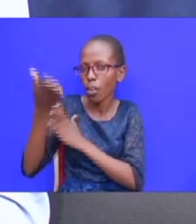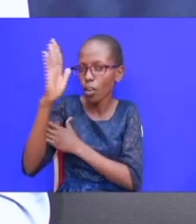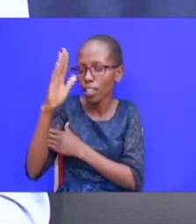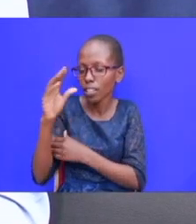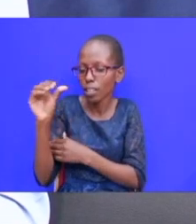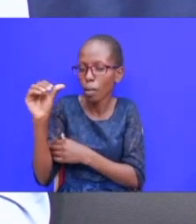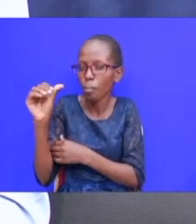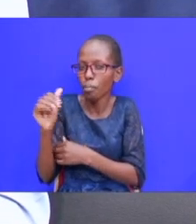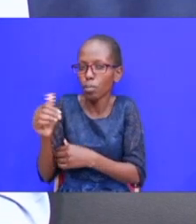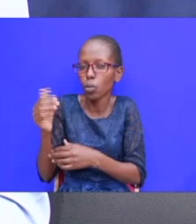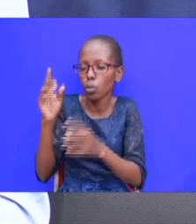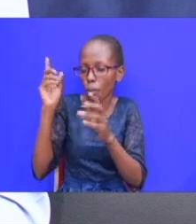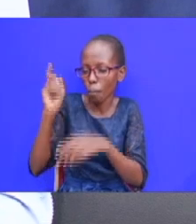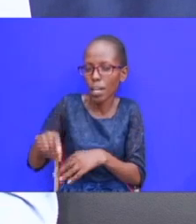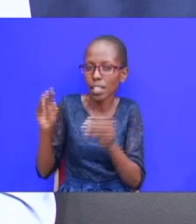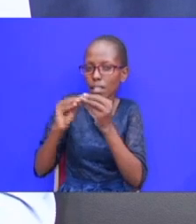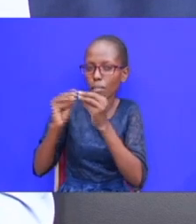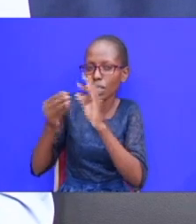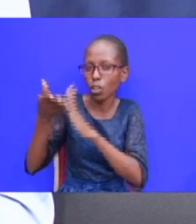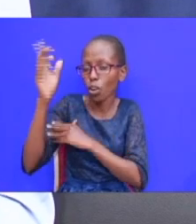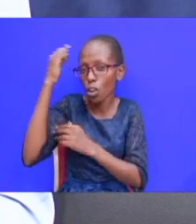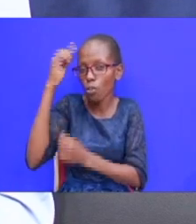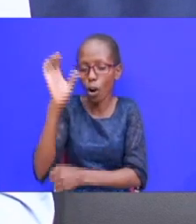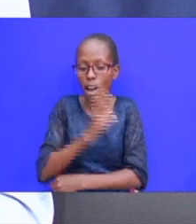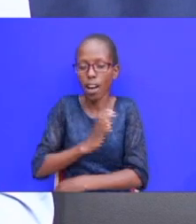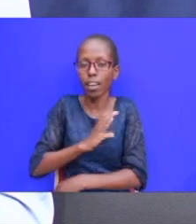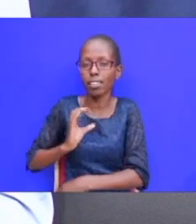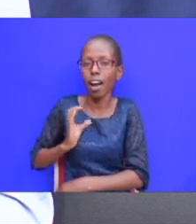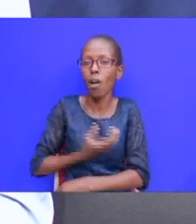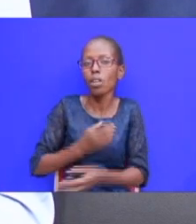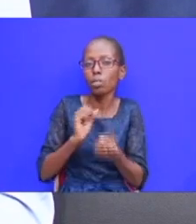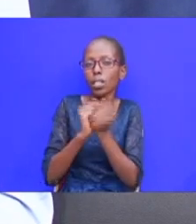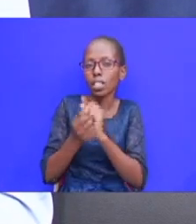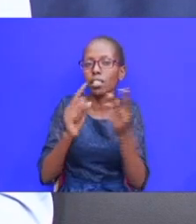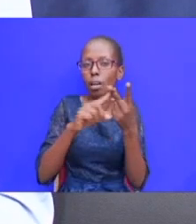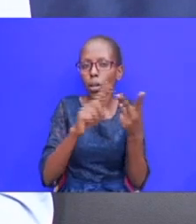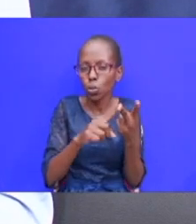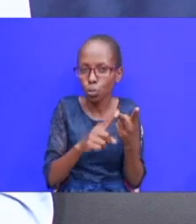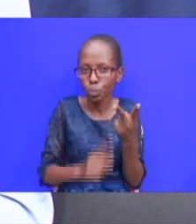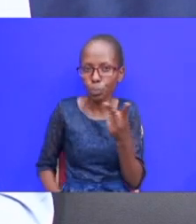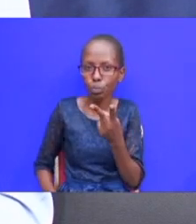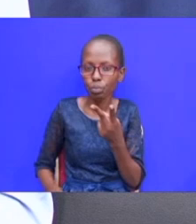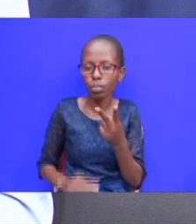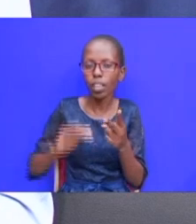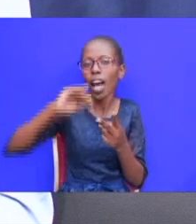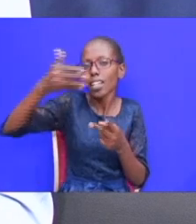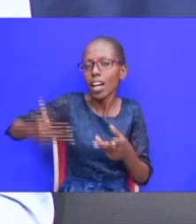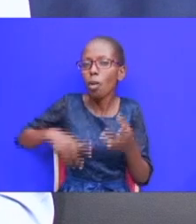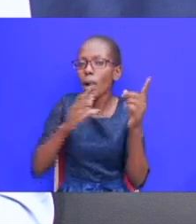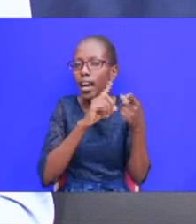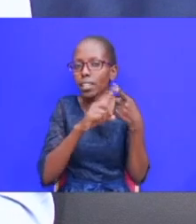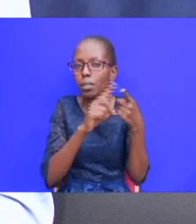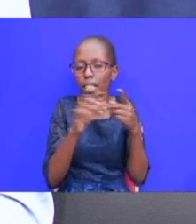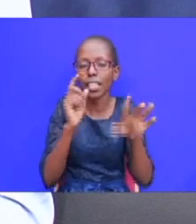life we also must meet god for our characters to be changed that is number number two just the same way jacob experienced